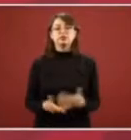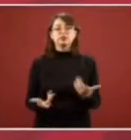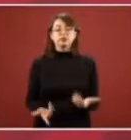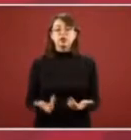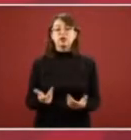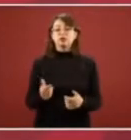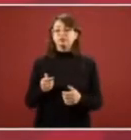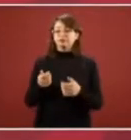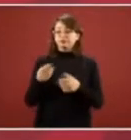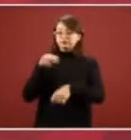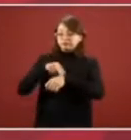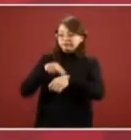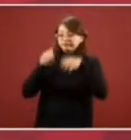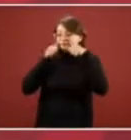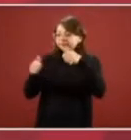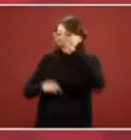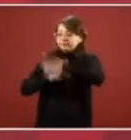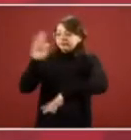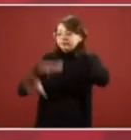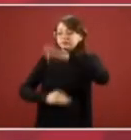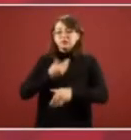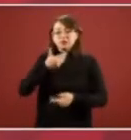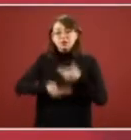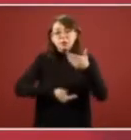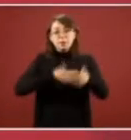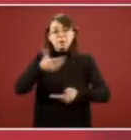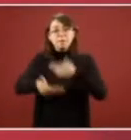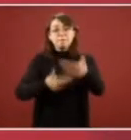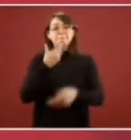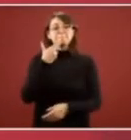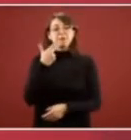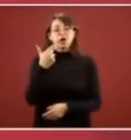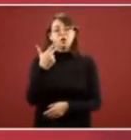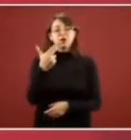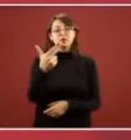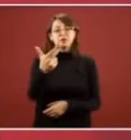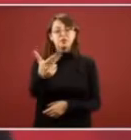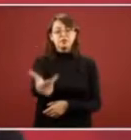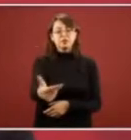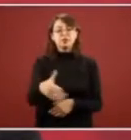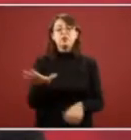vez mejor every time better because